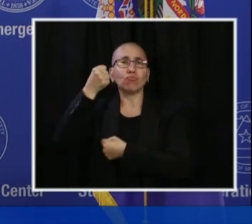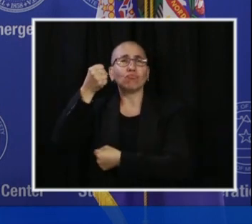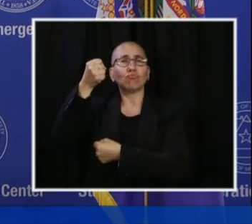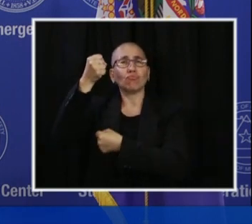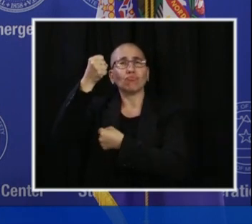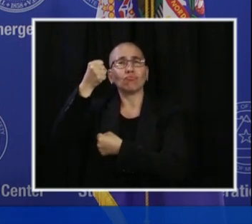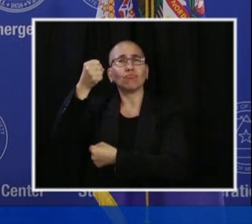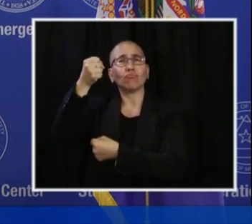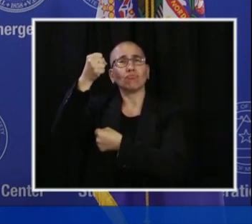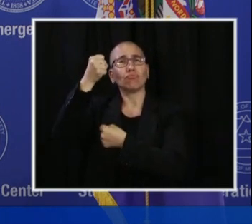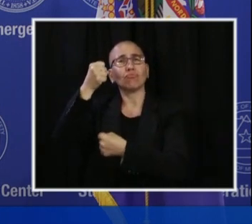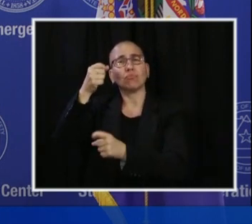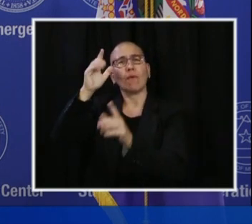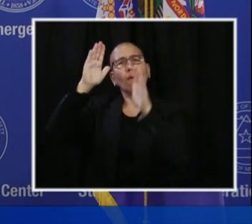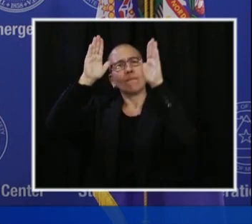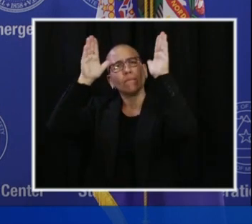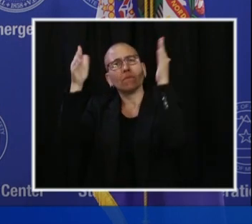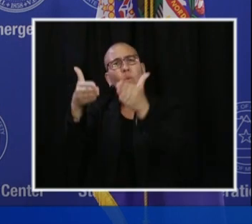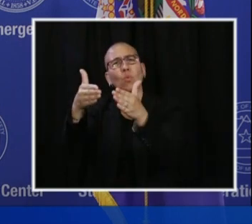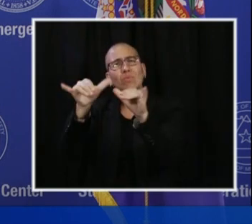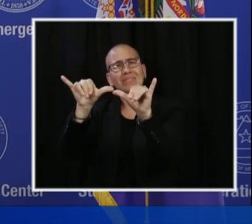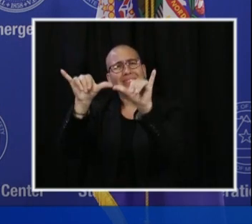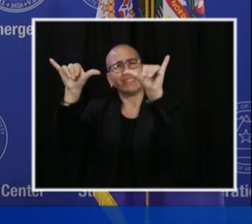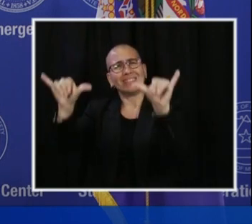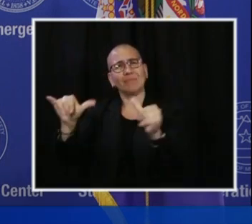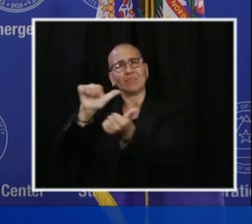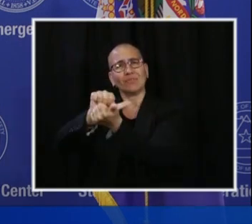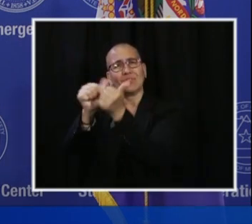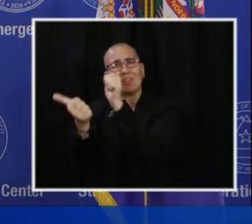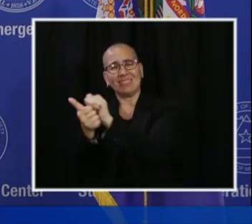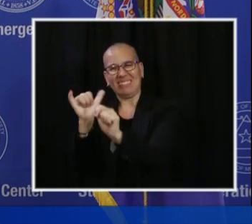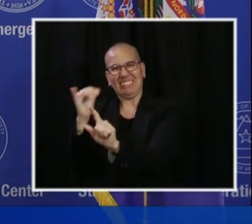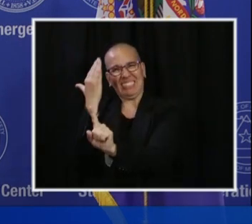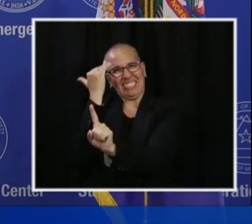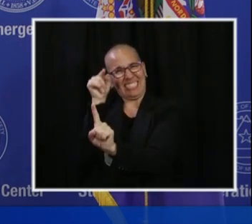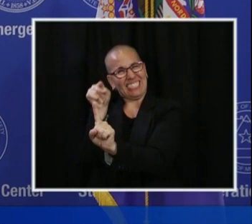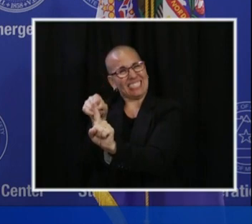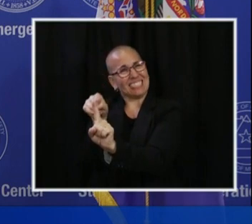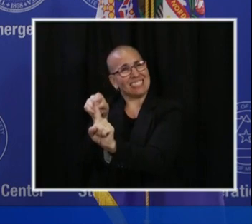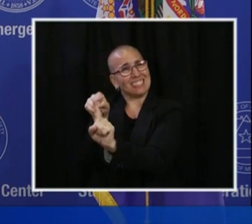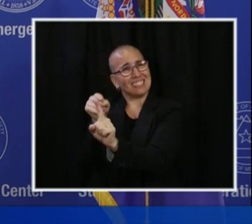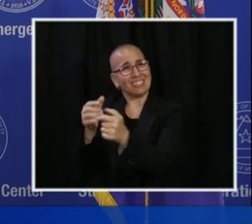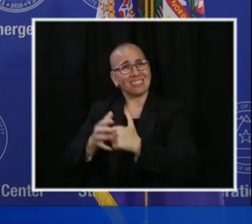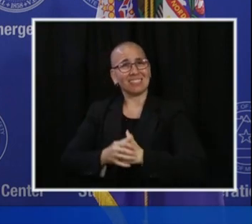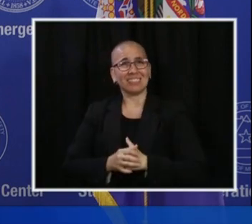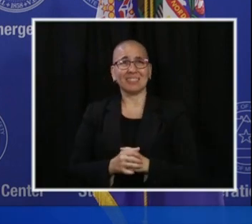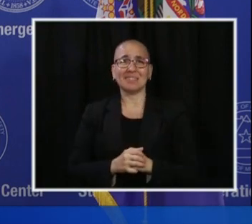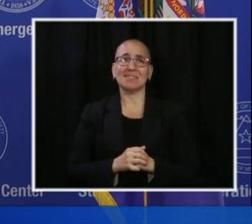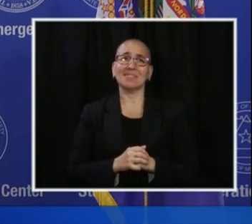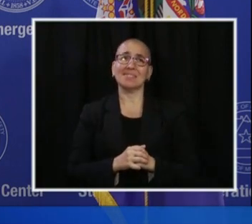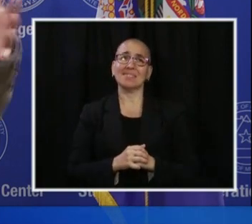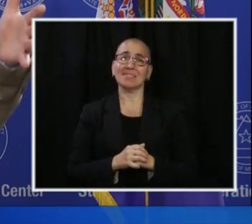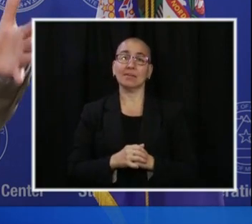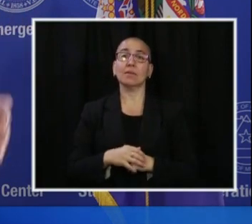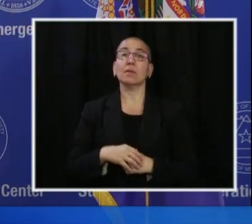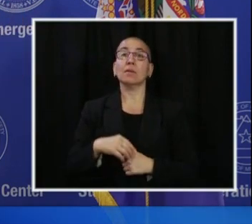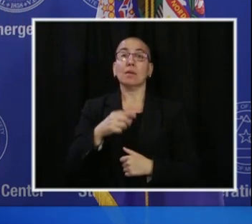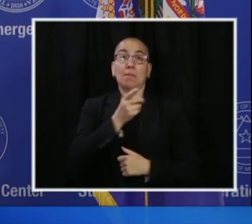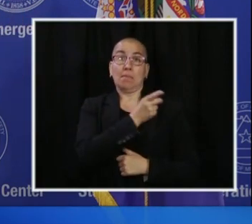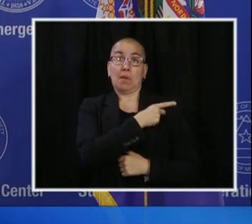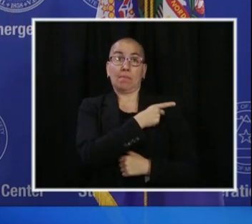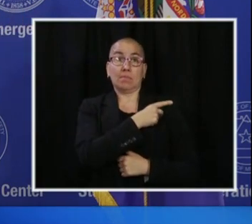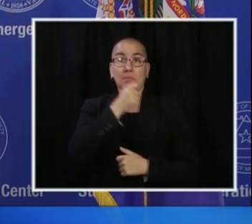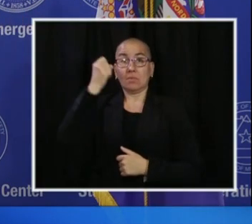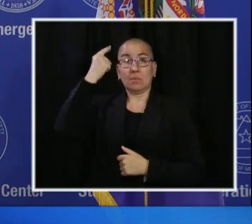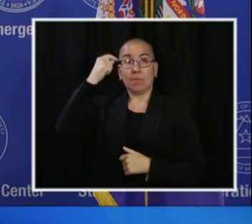to the heart of why we're in this situation. And when I say we, Minneapolis-St. Paul, the state of Minnesota, nationally, and